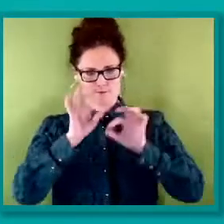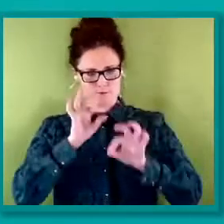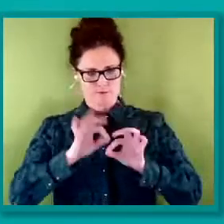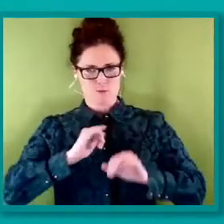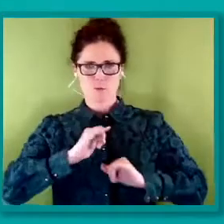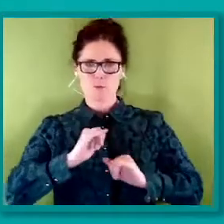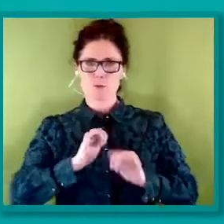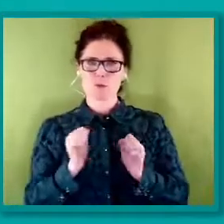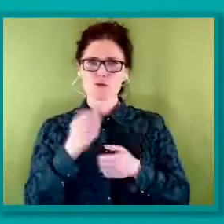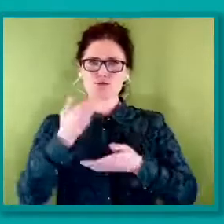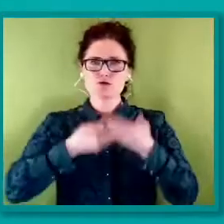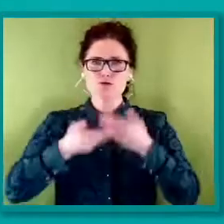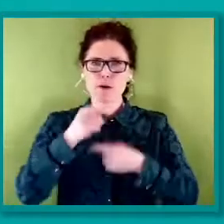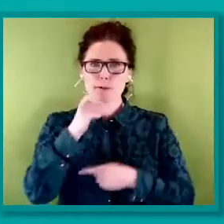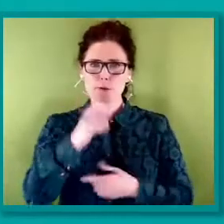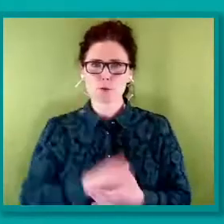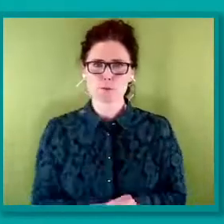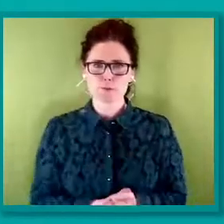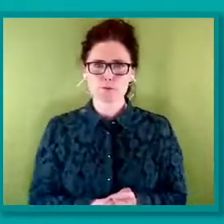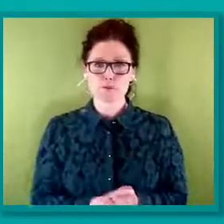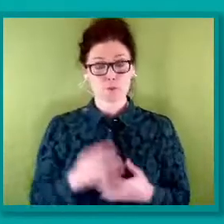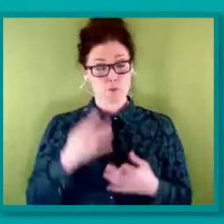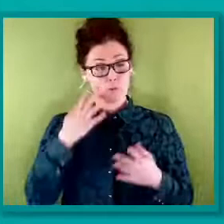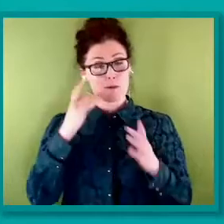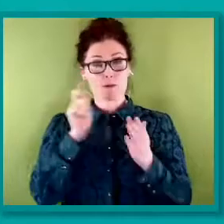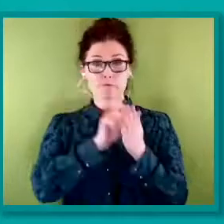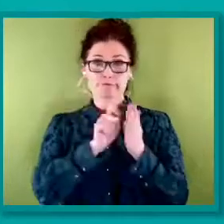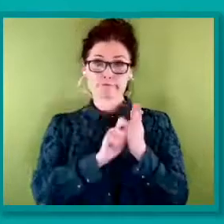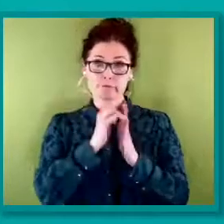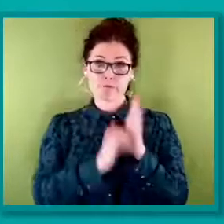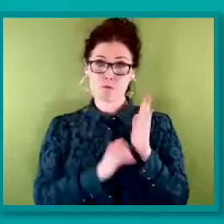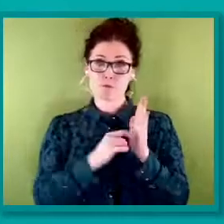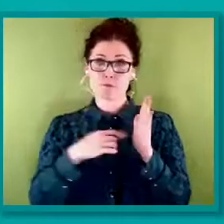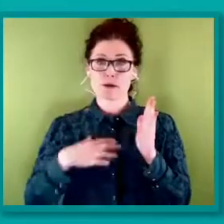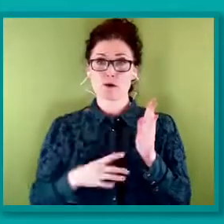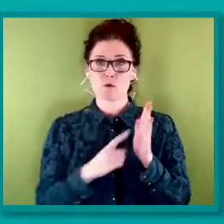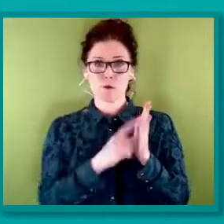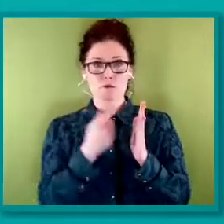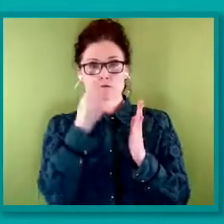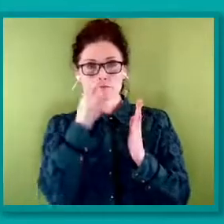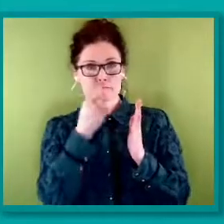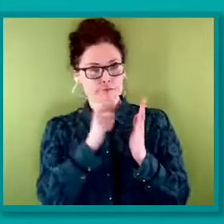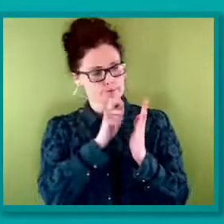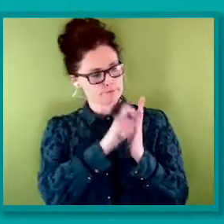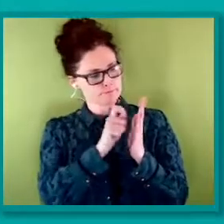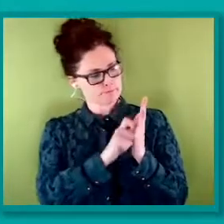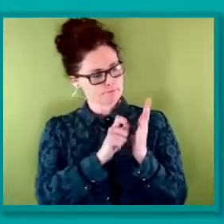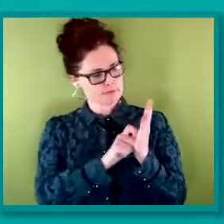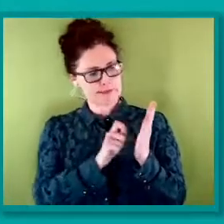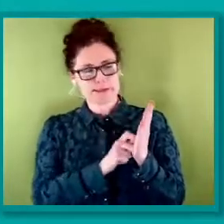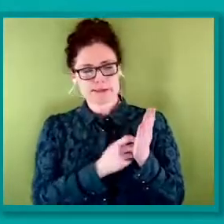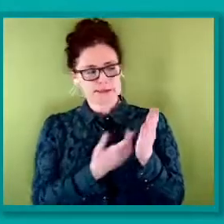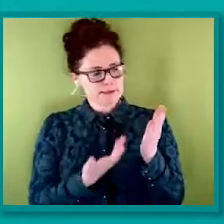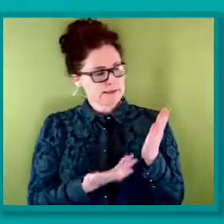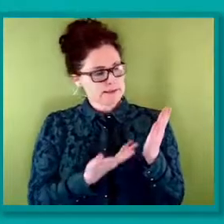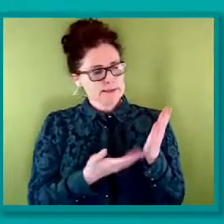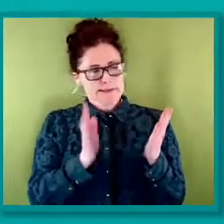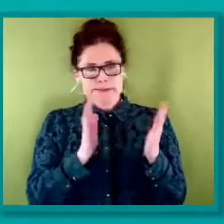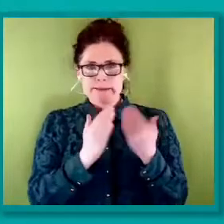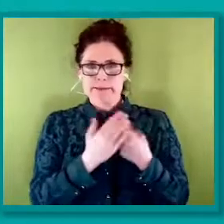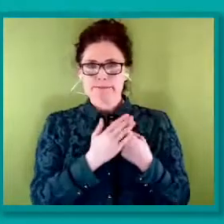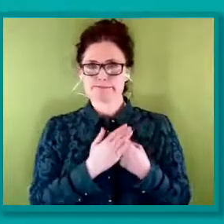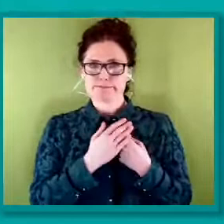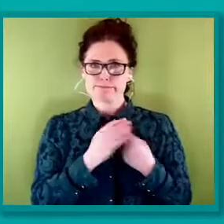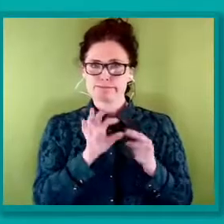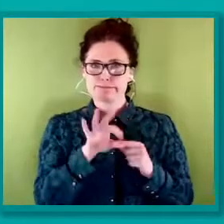When I complete a form, I would like to be able to do so without feeling erased or forced to choose an option that does not reflect who I am.